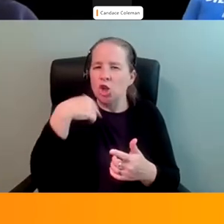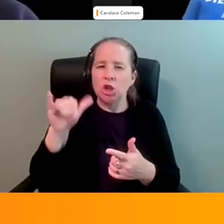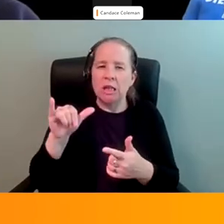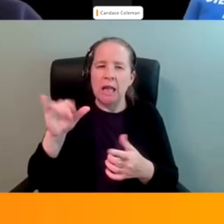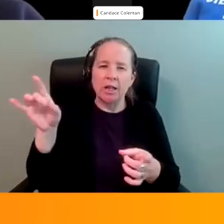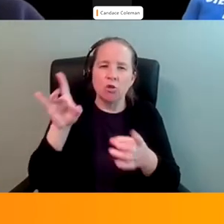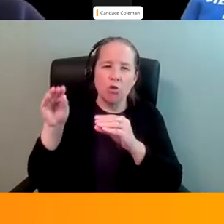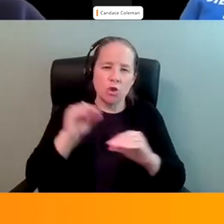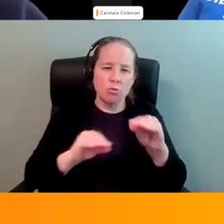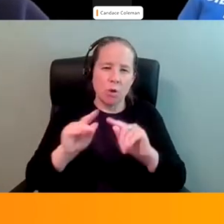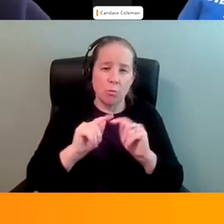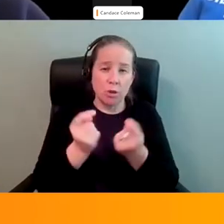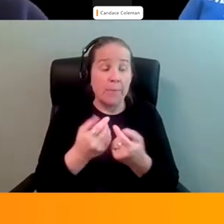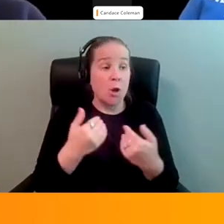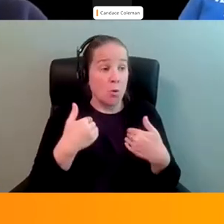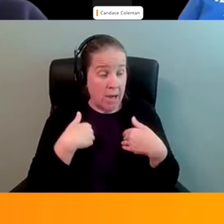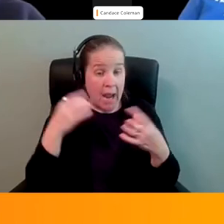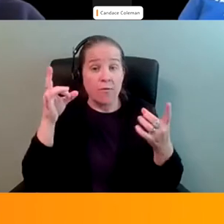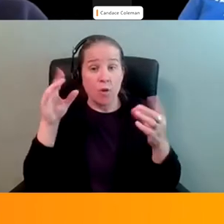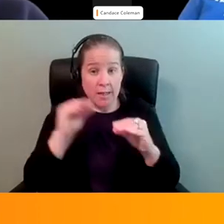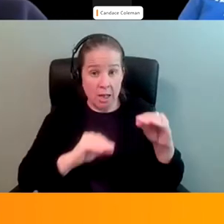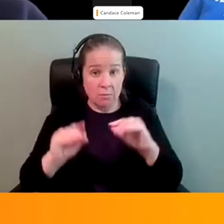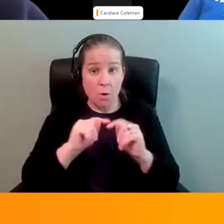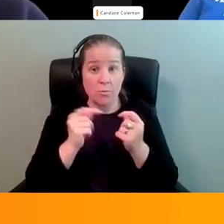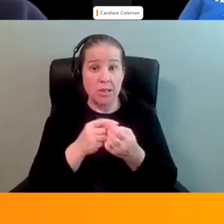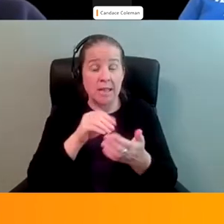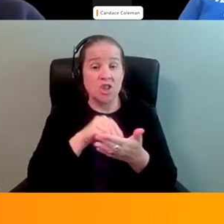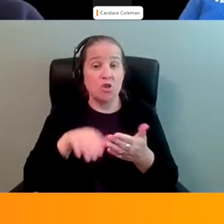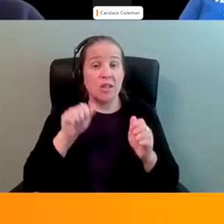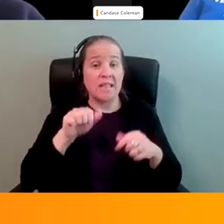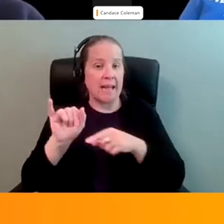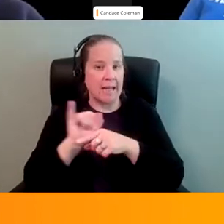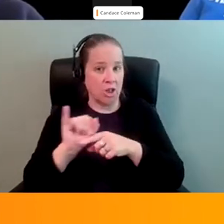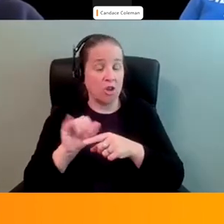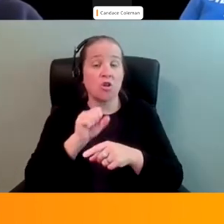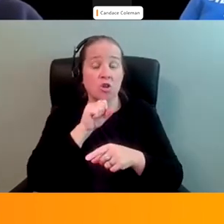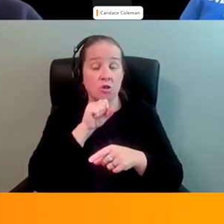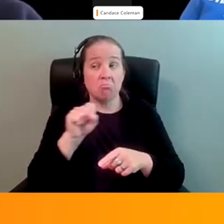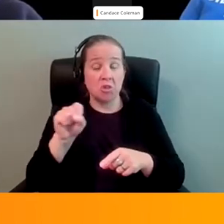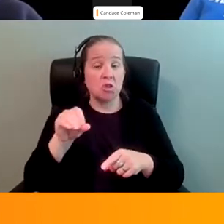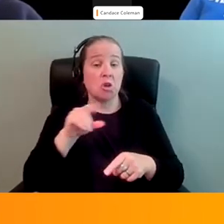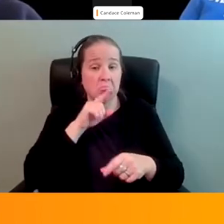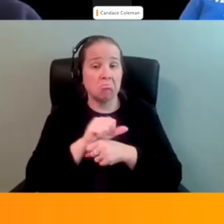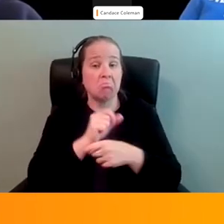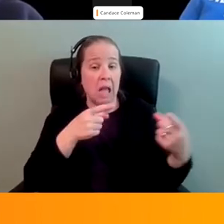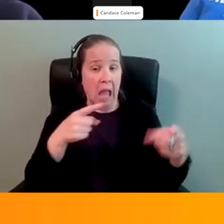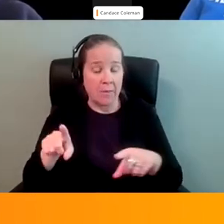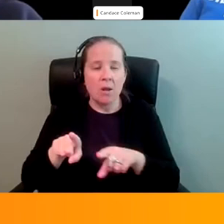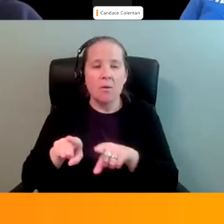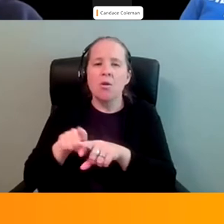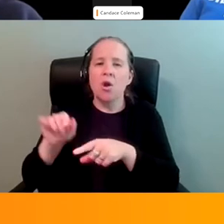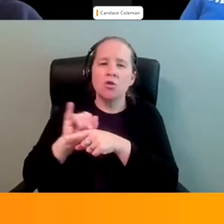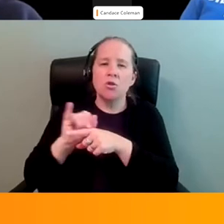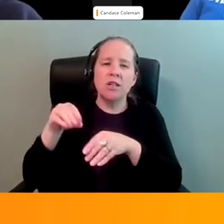We do have crisis mobile teams where students can intern. So that does happen. But they also intern in